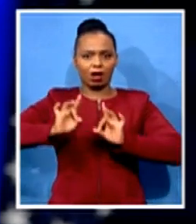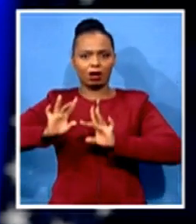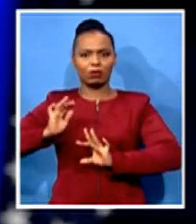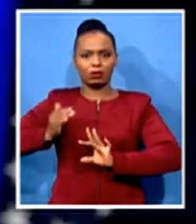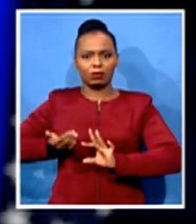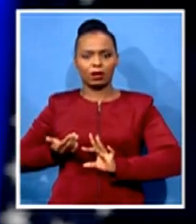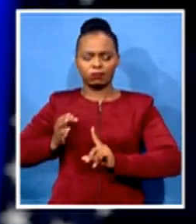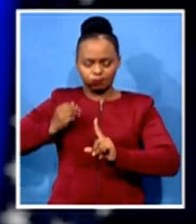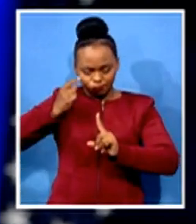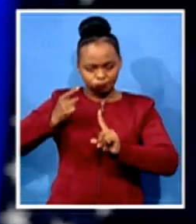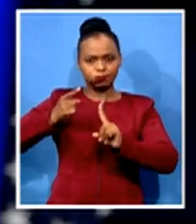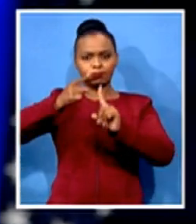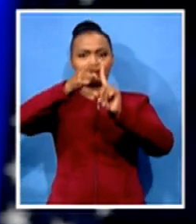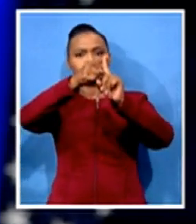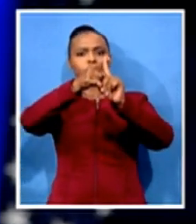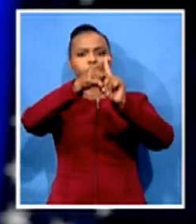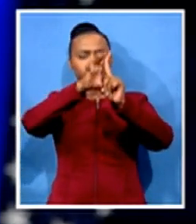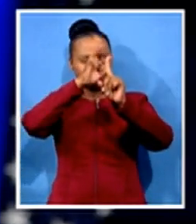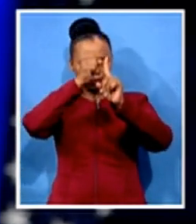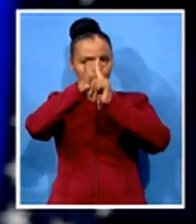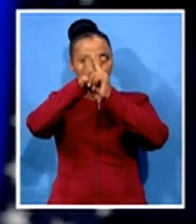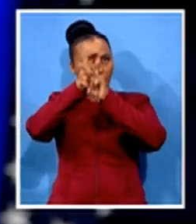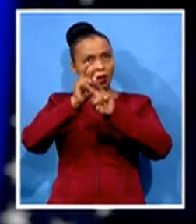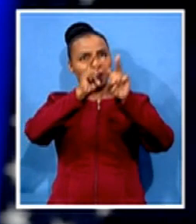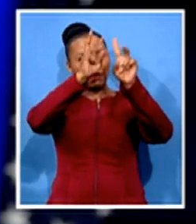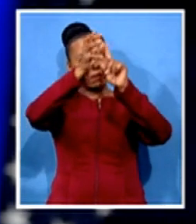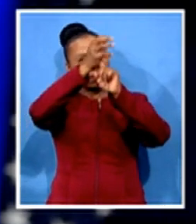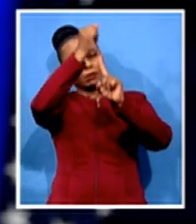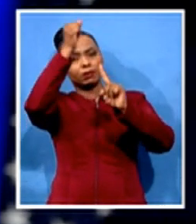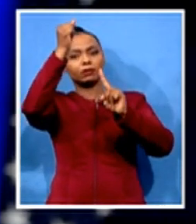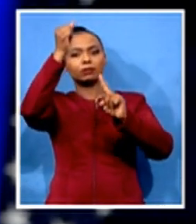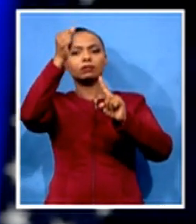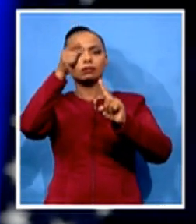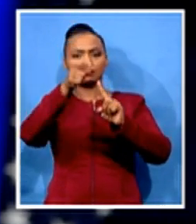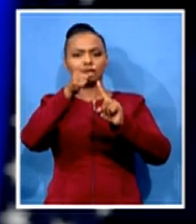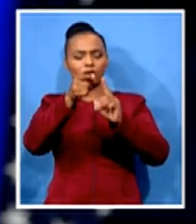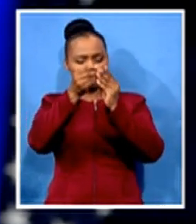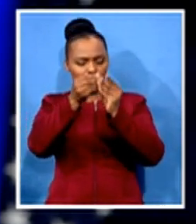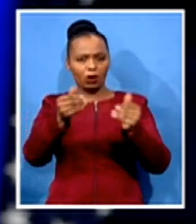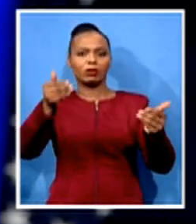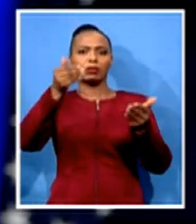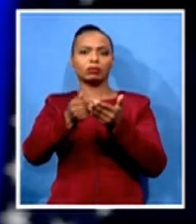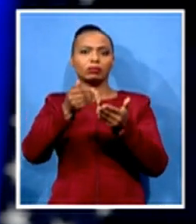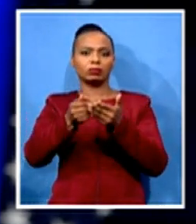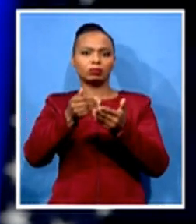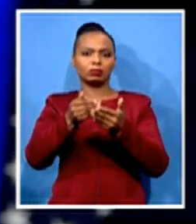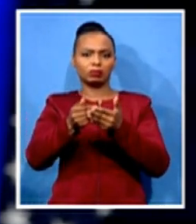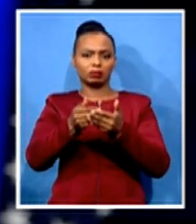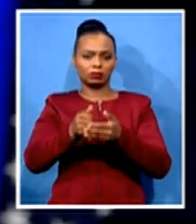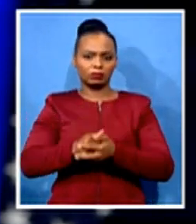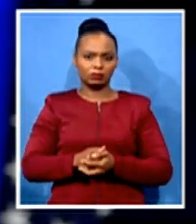see what can be unburdened by what has been. And I stand on their shoulders.